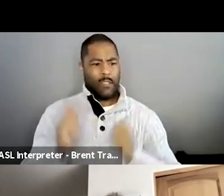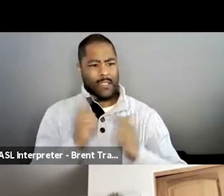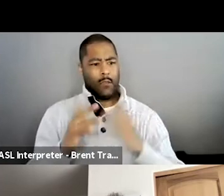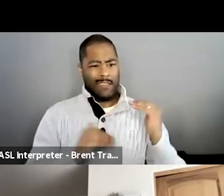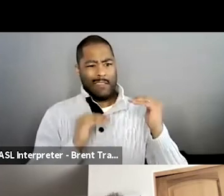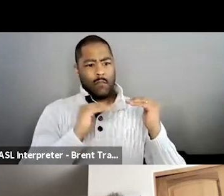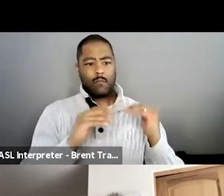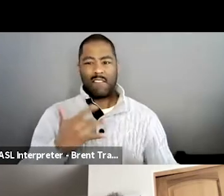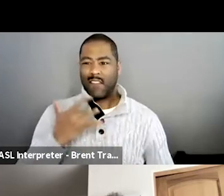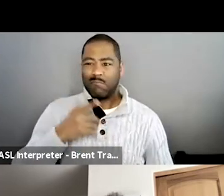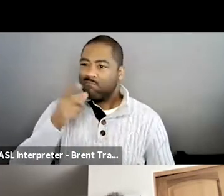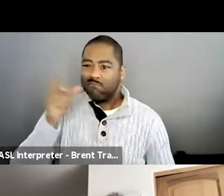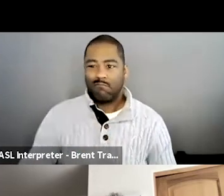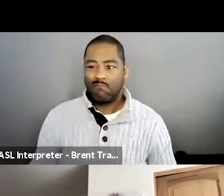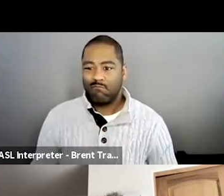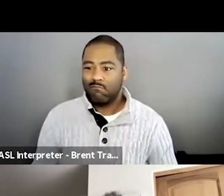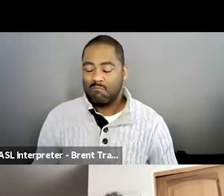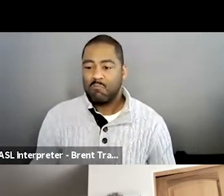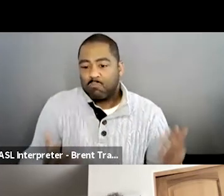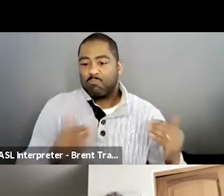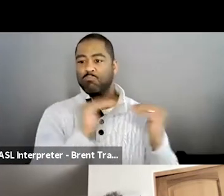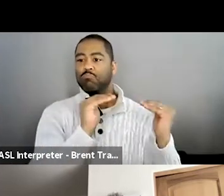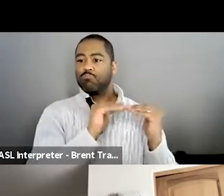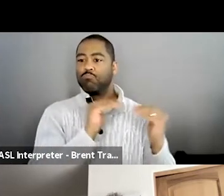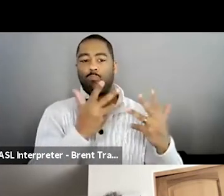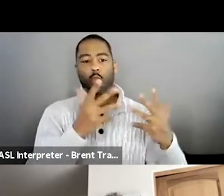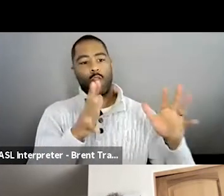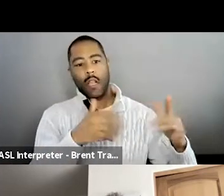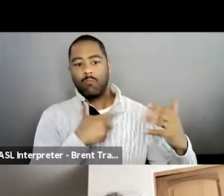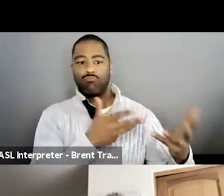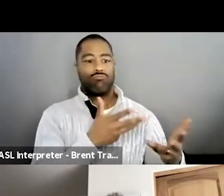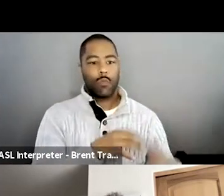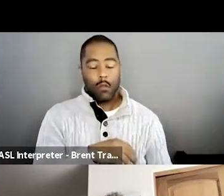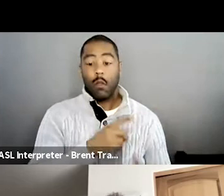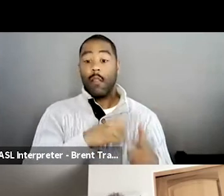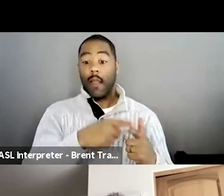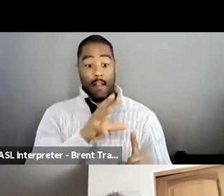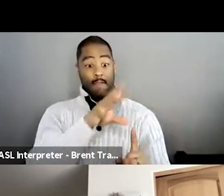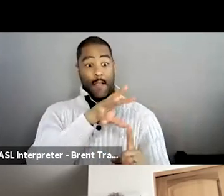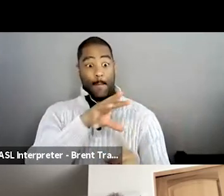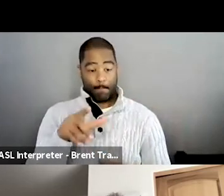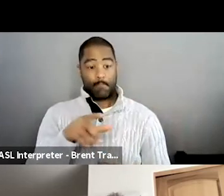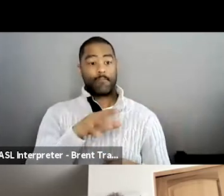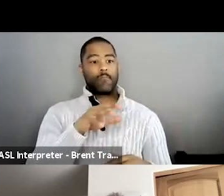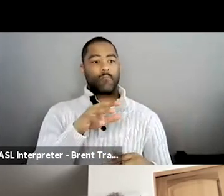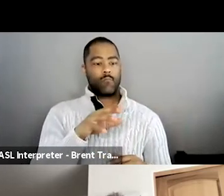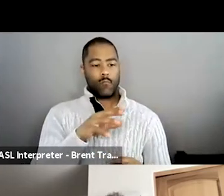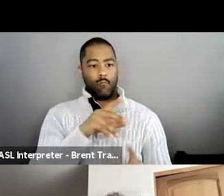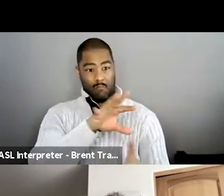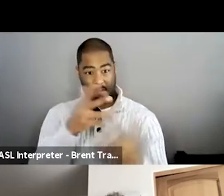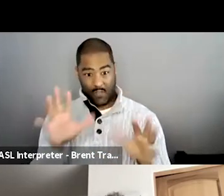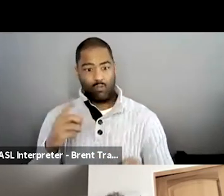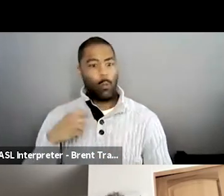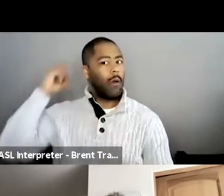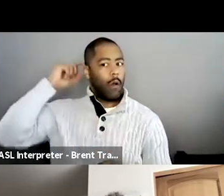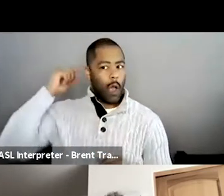film until we got to like starting to submit to film festivals. Before that, it was just never a conversation. So, you know, to, to